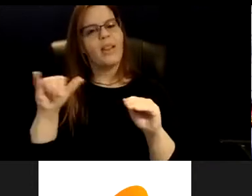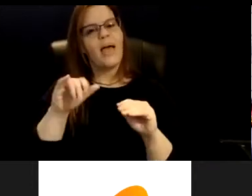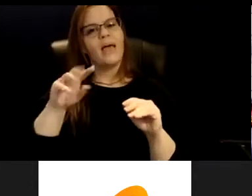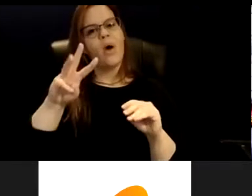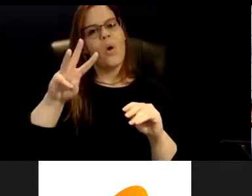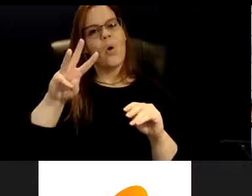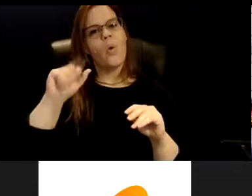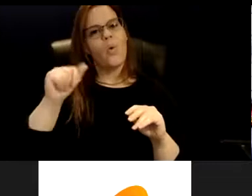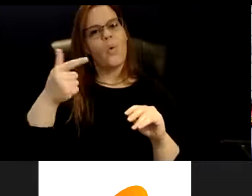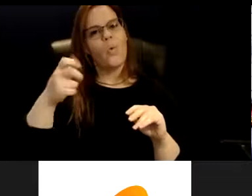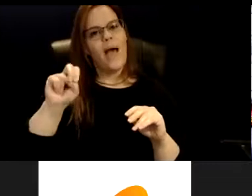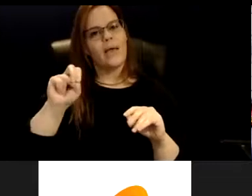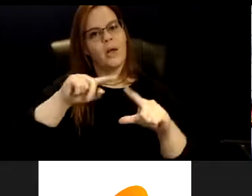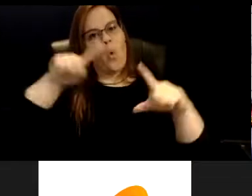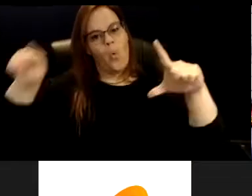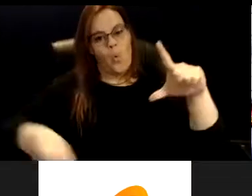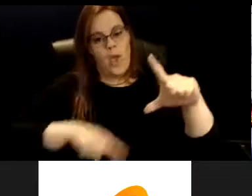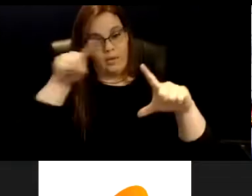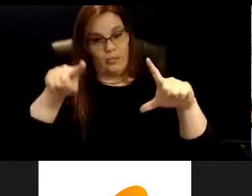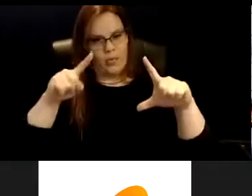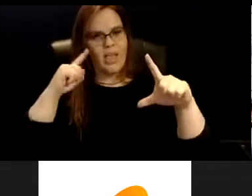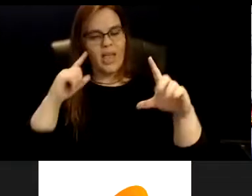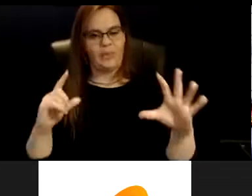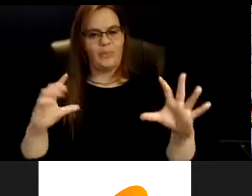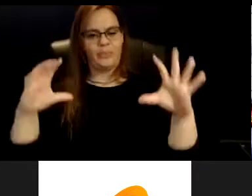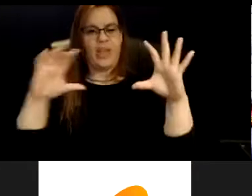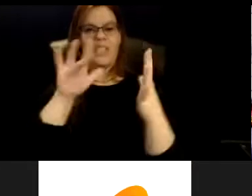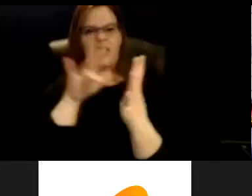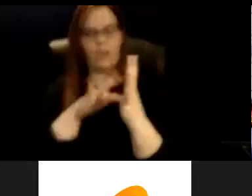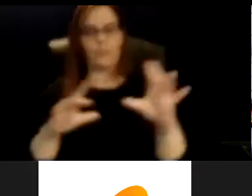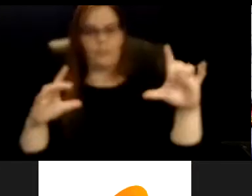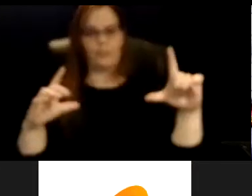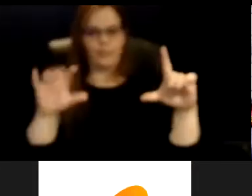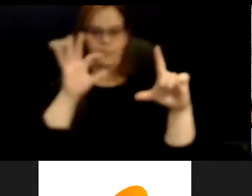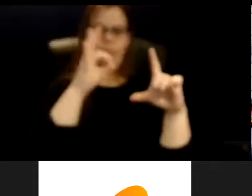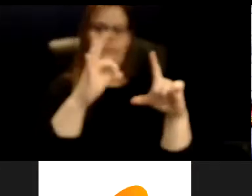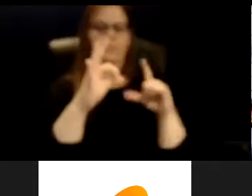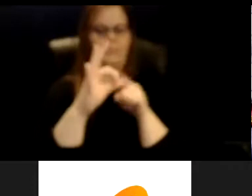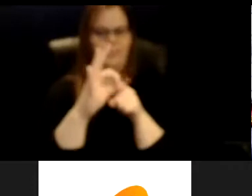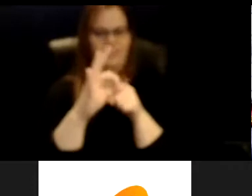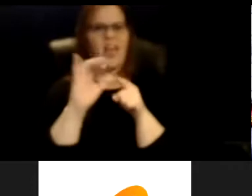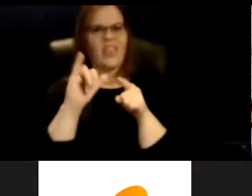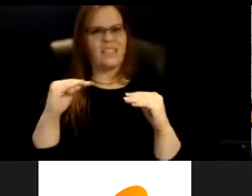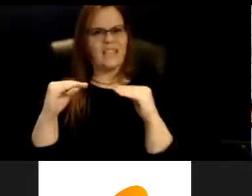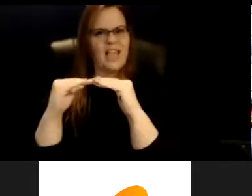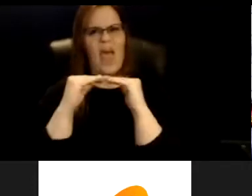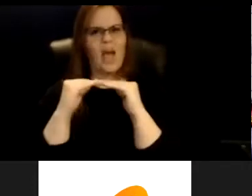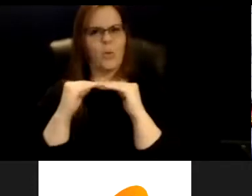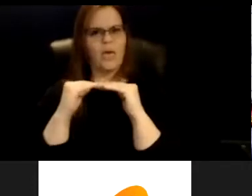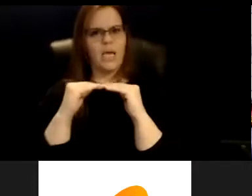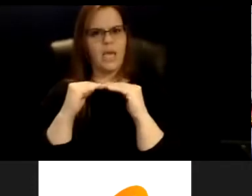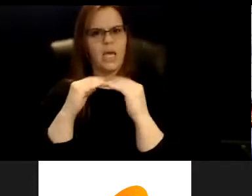If you think about a wagon wheel at the center and the hub of it, that would be your equity goals, or really your equity covenant,